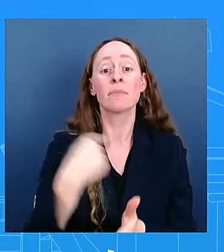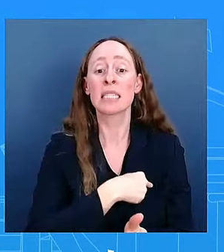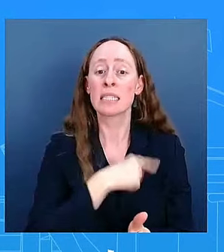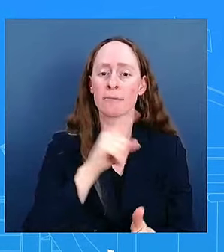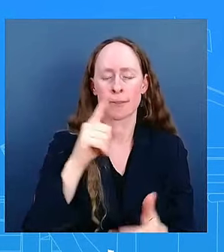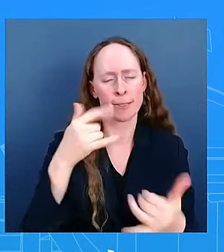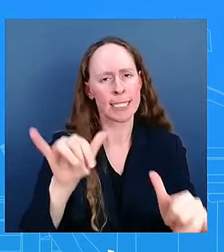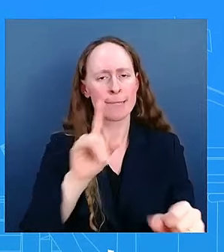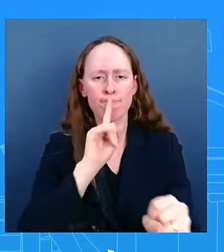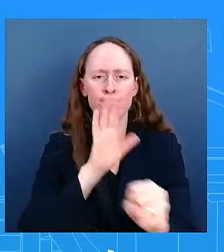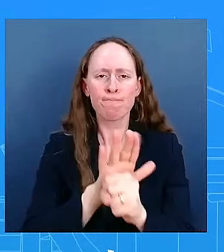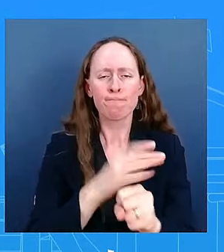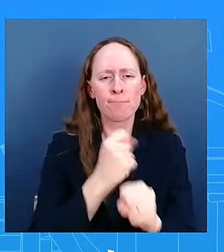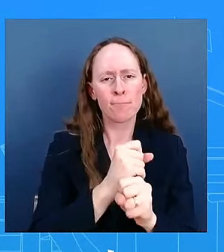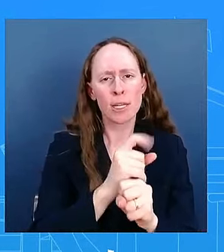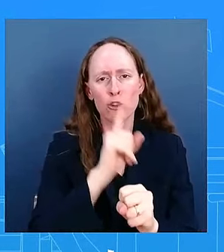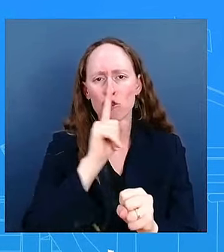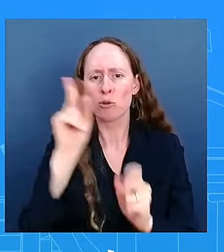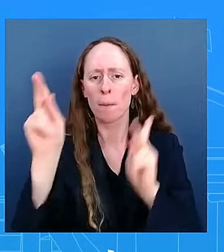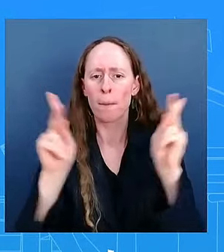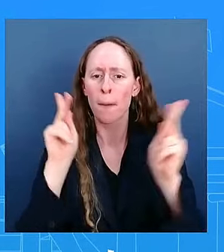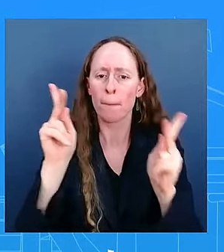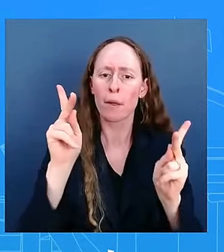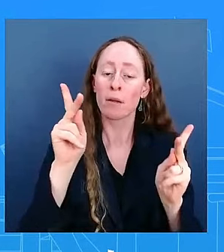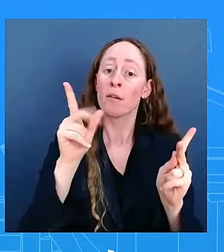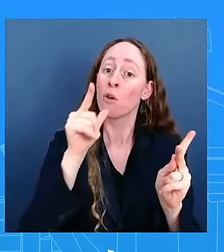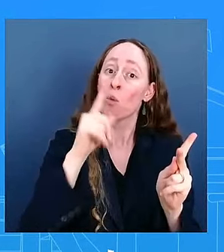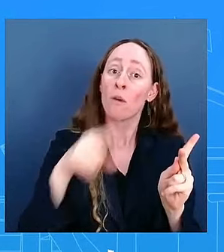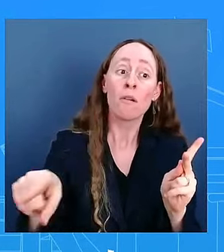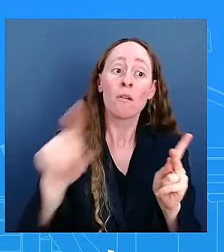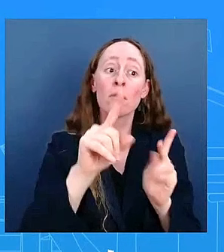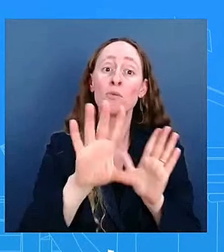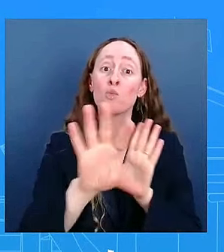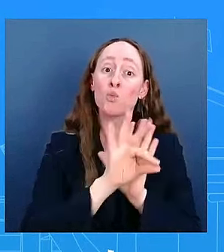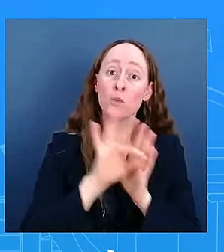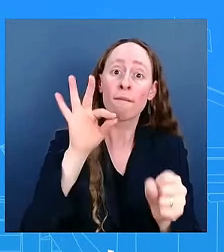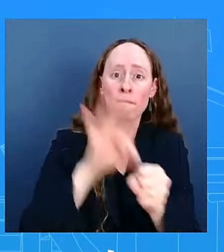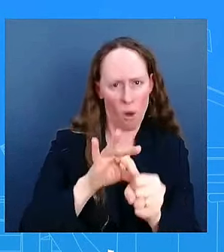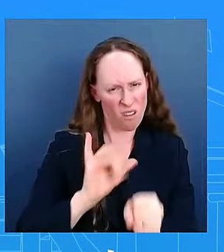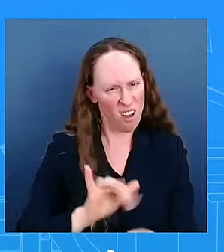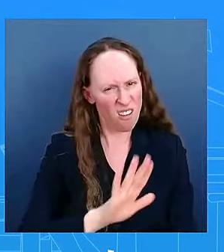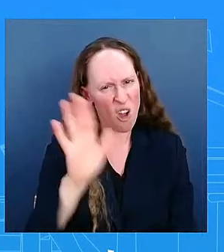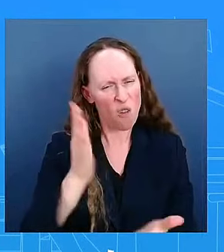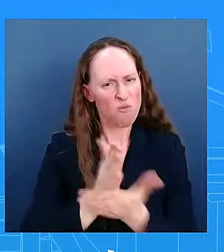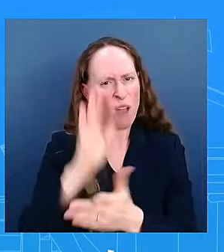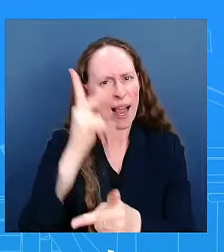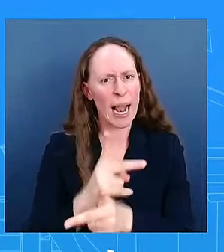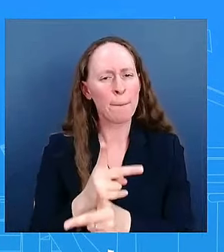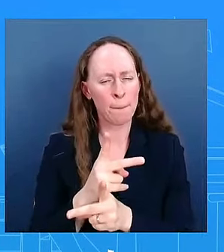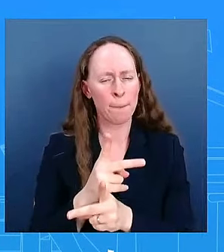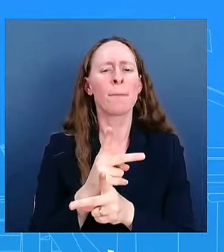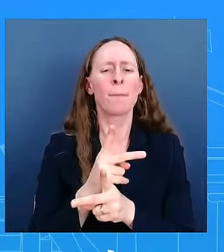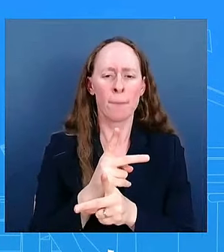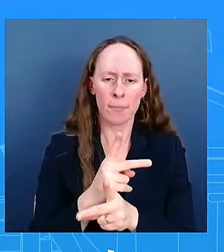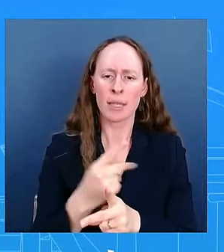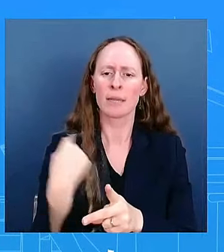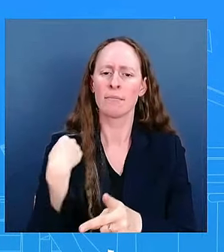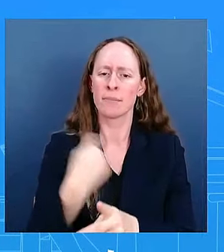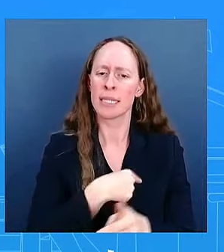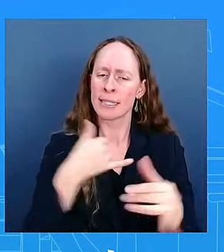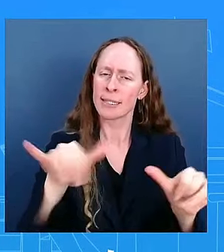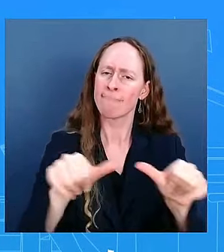occurs, right? We are committed to that, and we want to make sure that is not